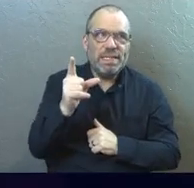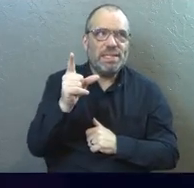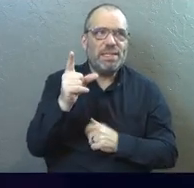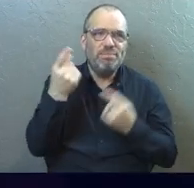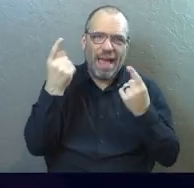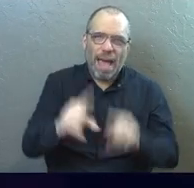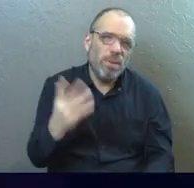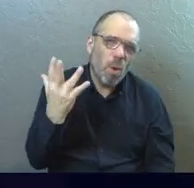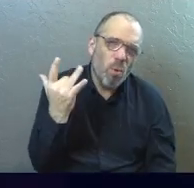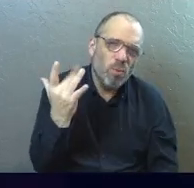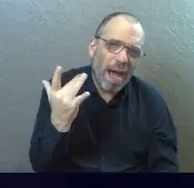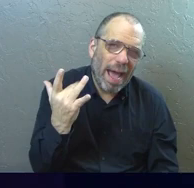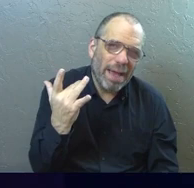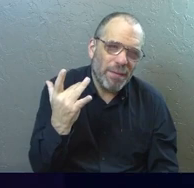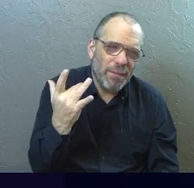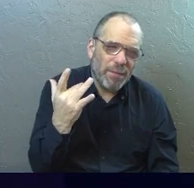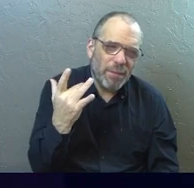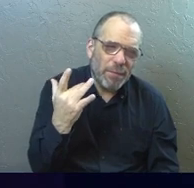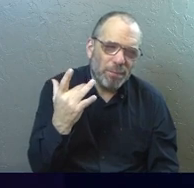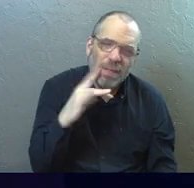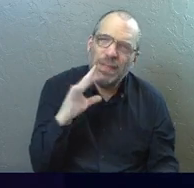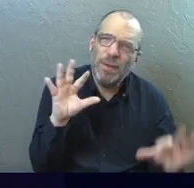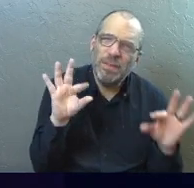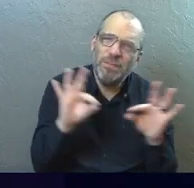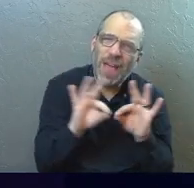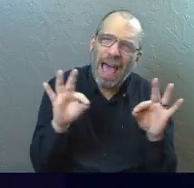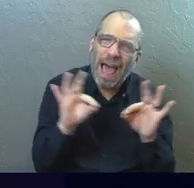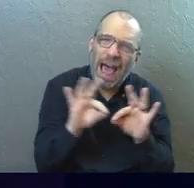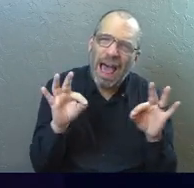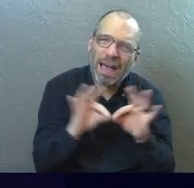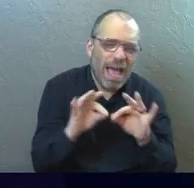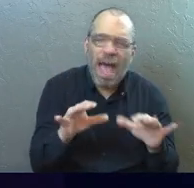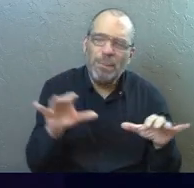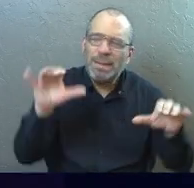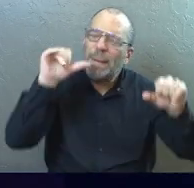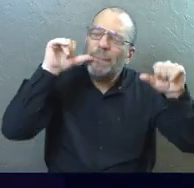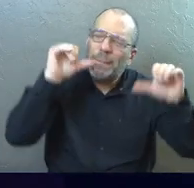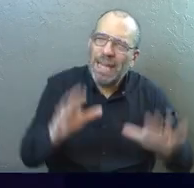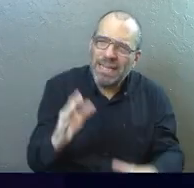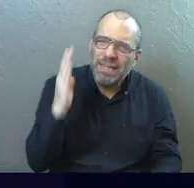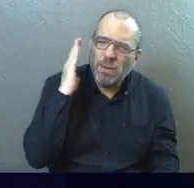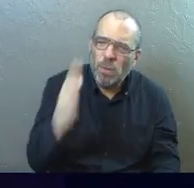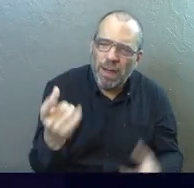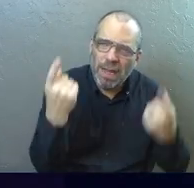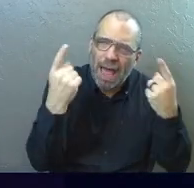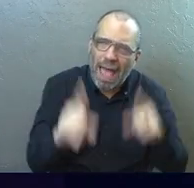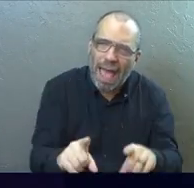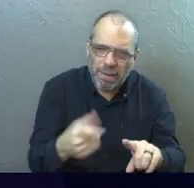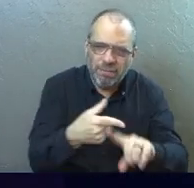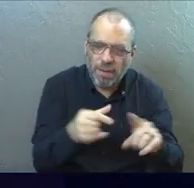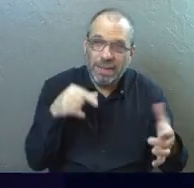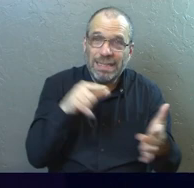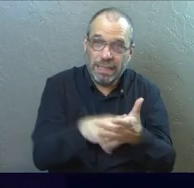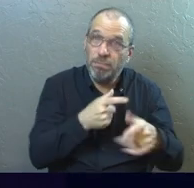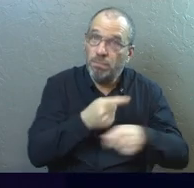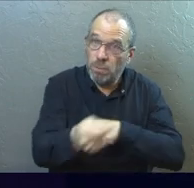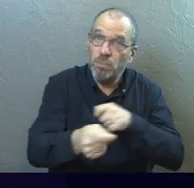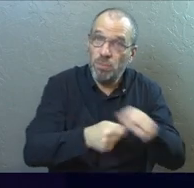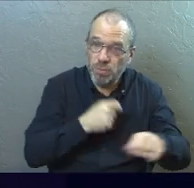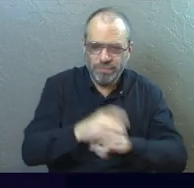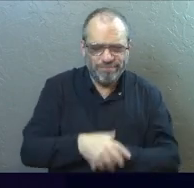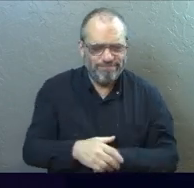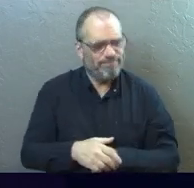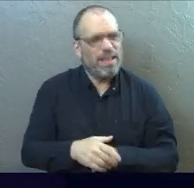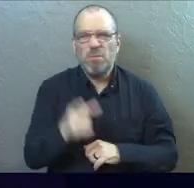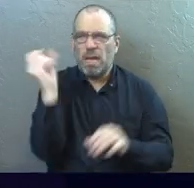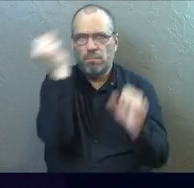it to happen because there was value that was going to come, there's blessing that was going to come out of it. And